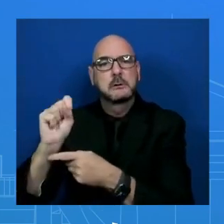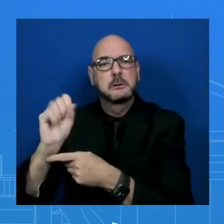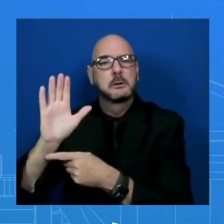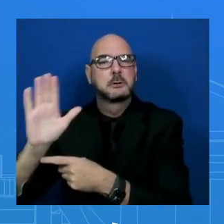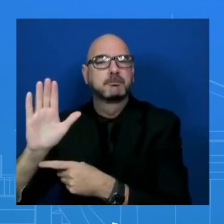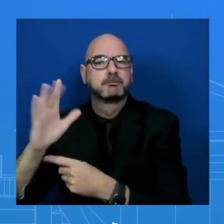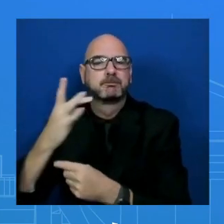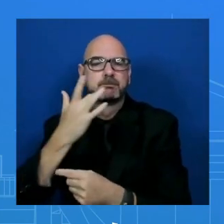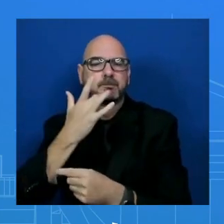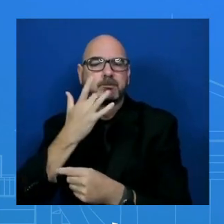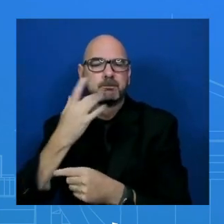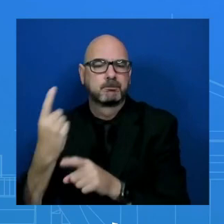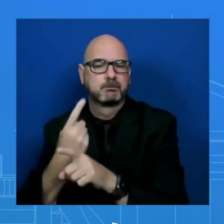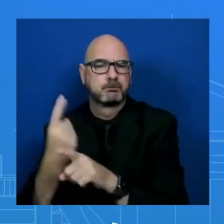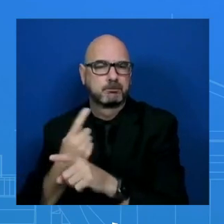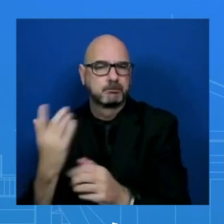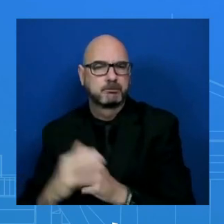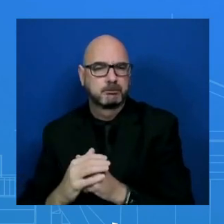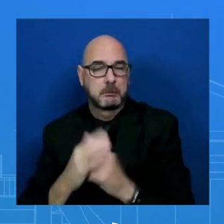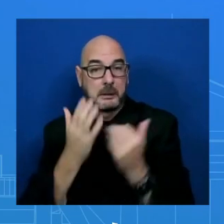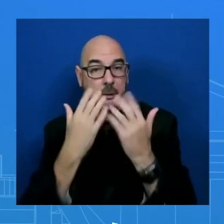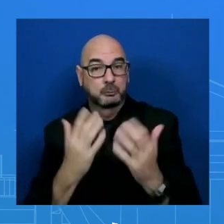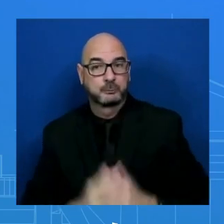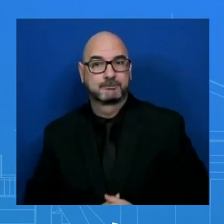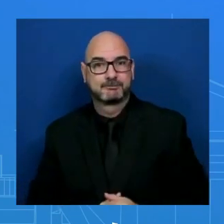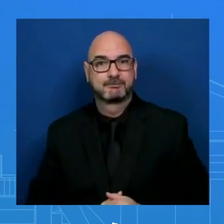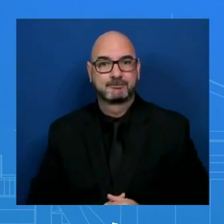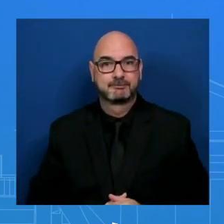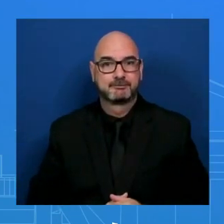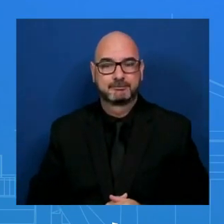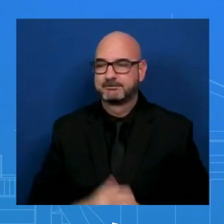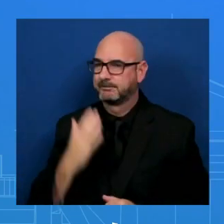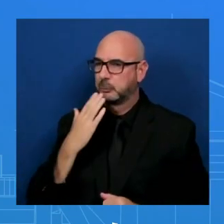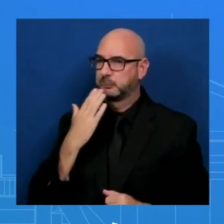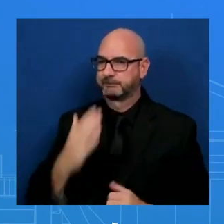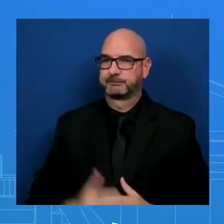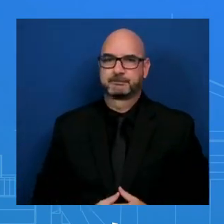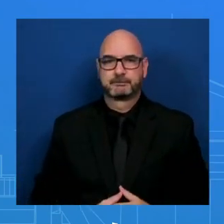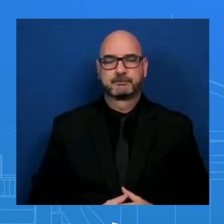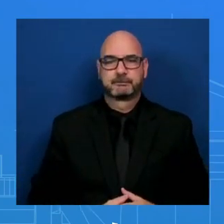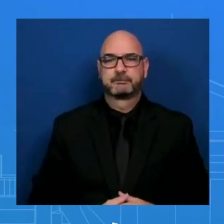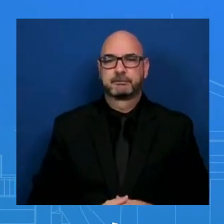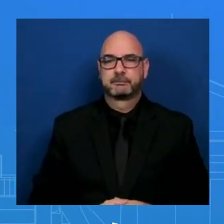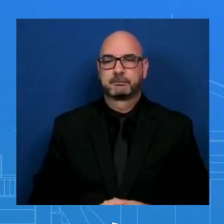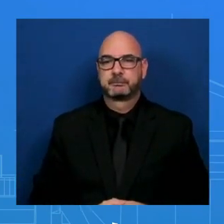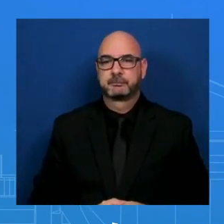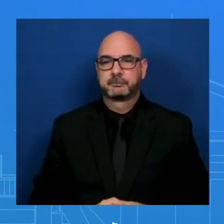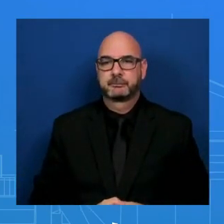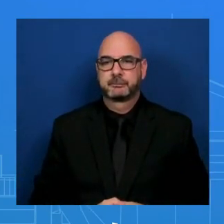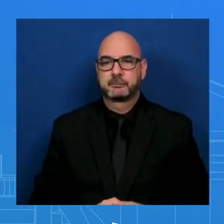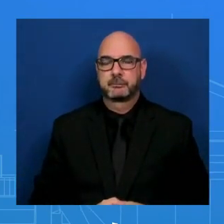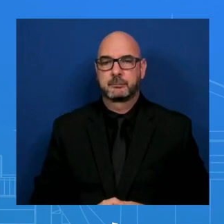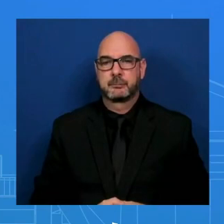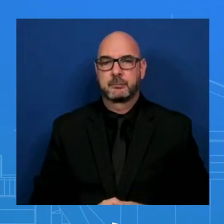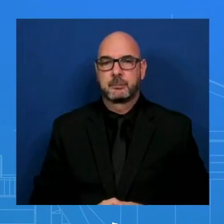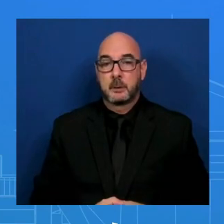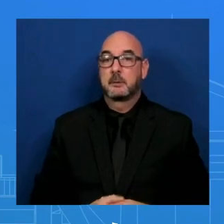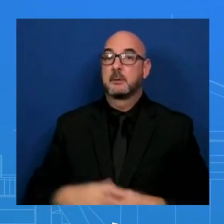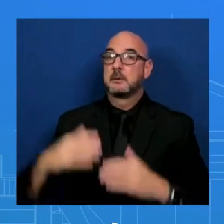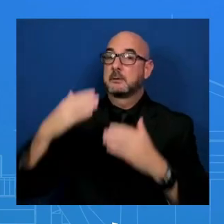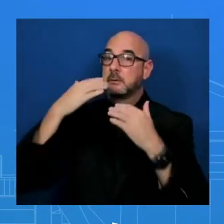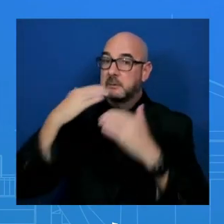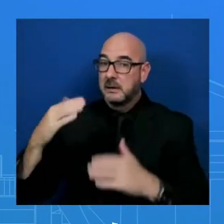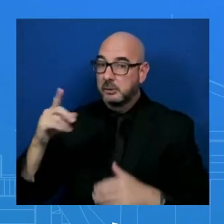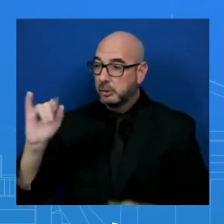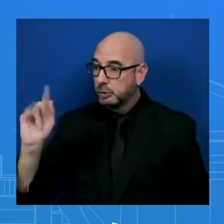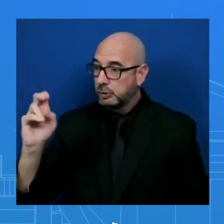Thank you, guys. Thank you so much, Jake. MS. Thank you, Jake. Jake. I just have